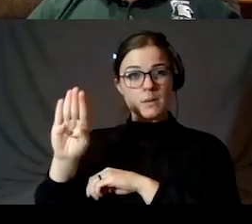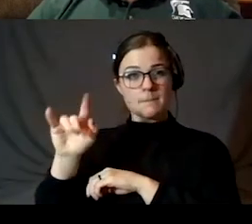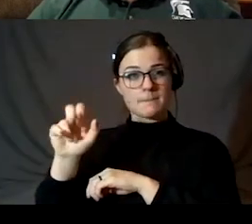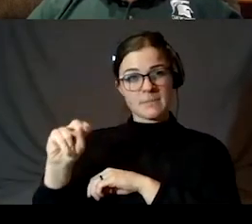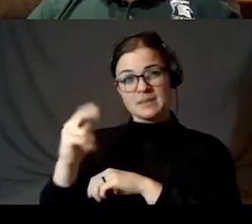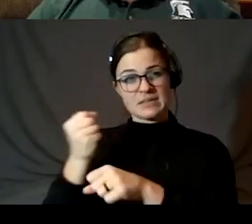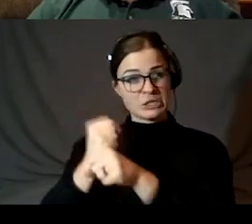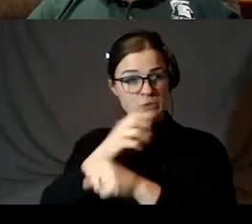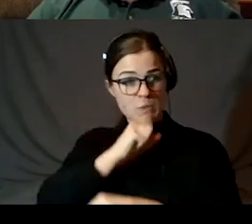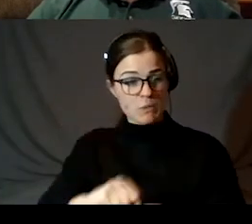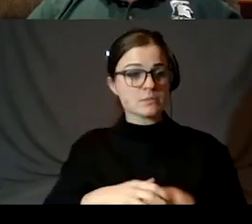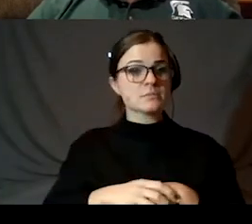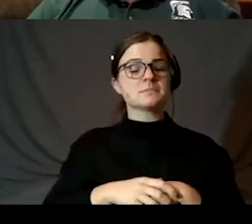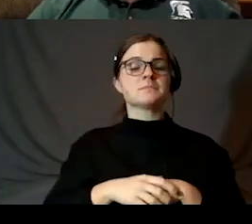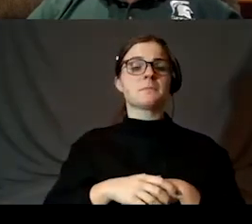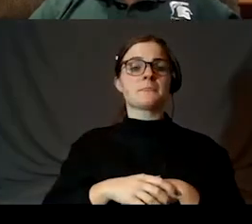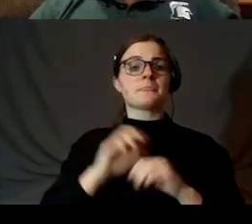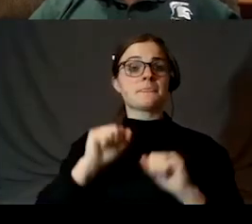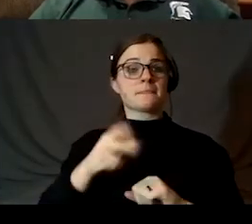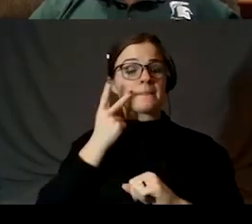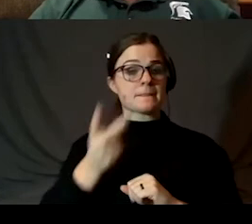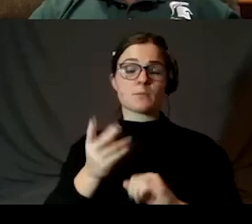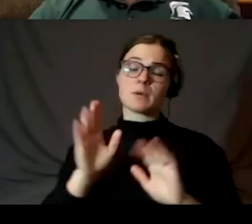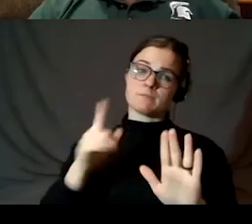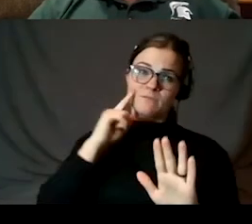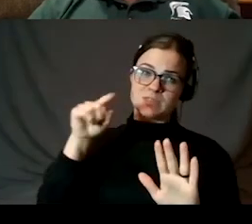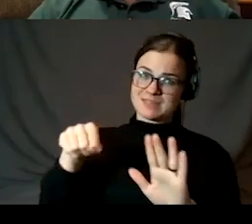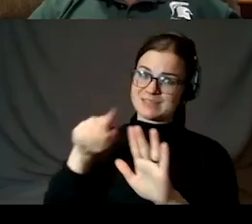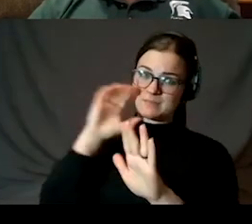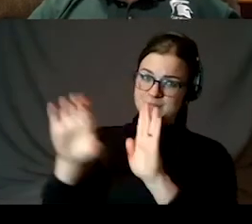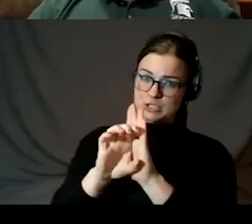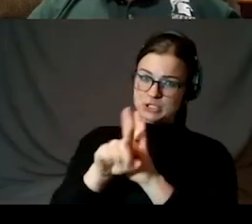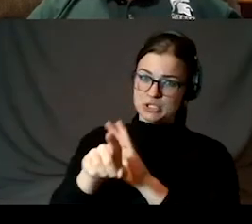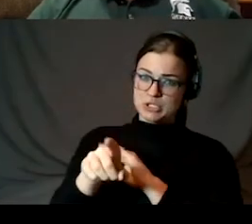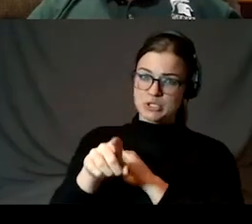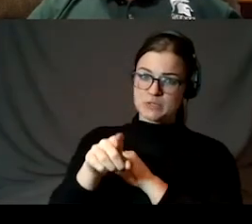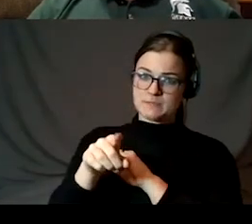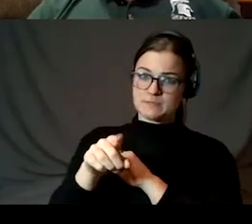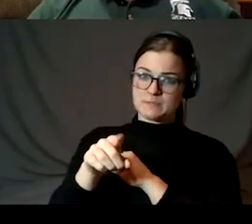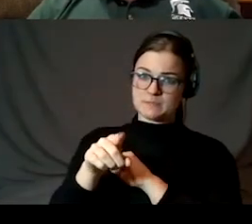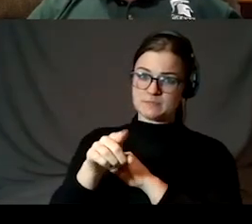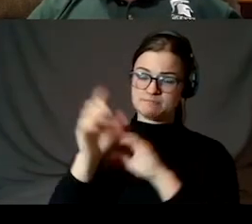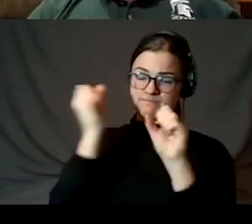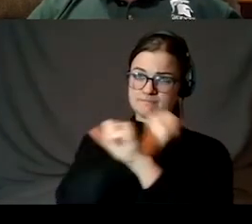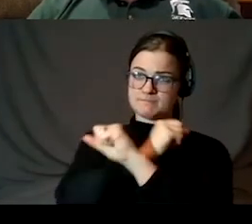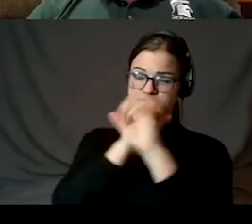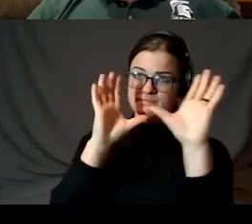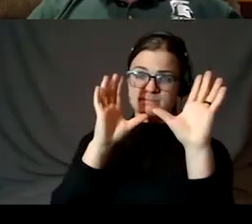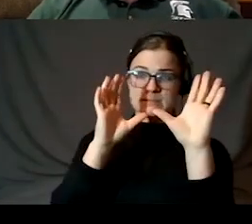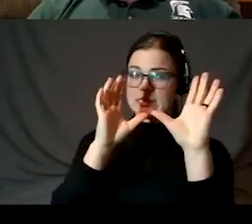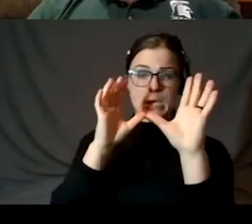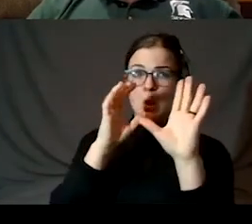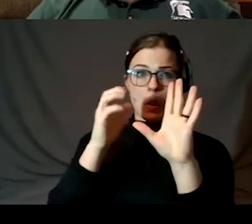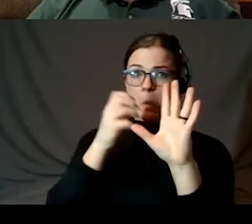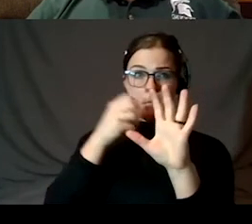where you can even, at least on this picture, you can almost imagine these to be almost gigantic impacts